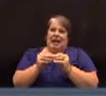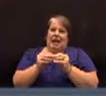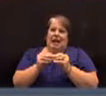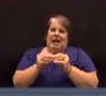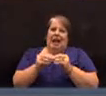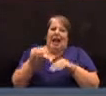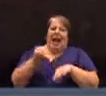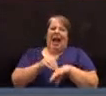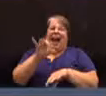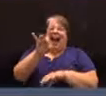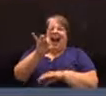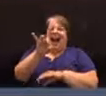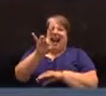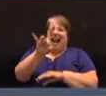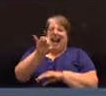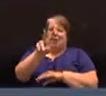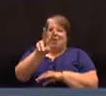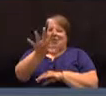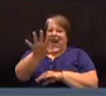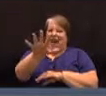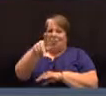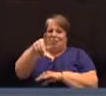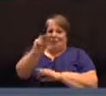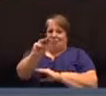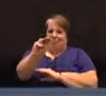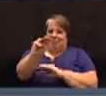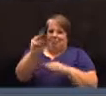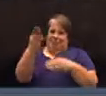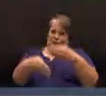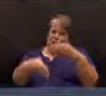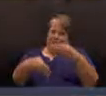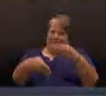.25 p.m. In